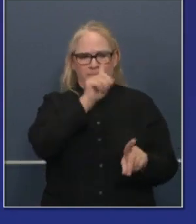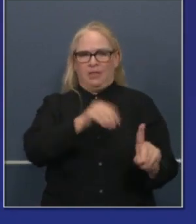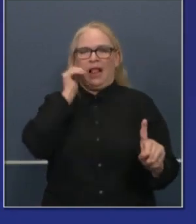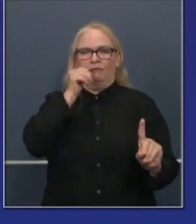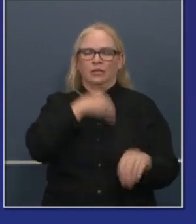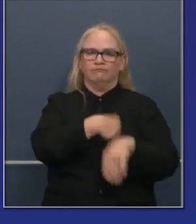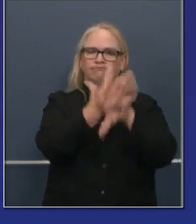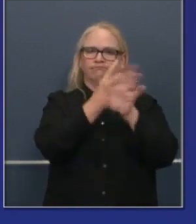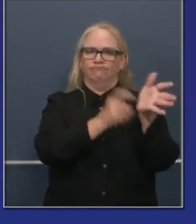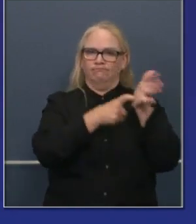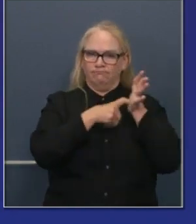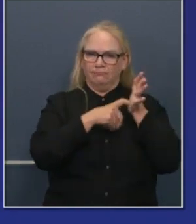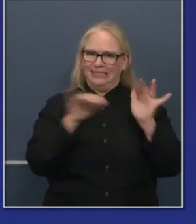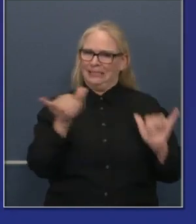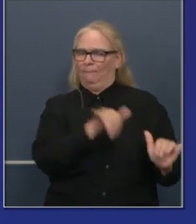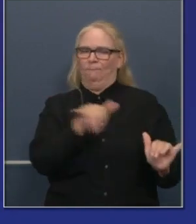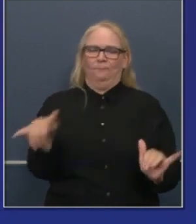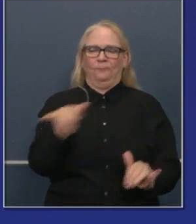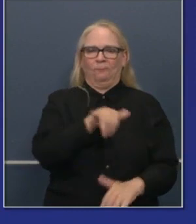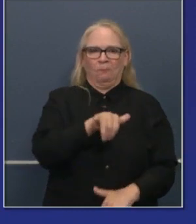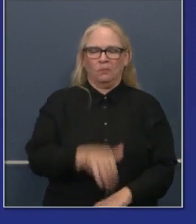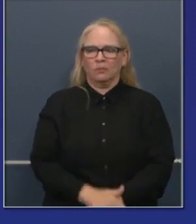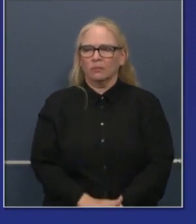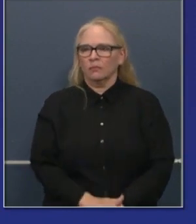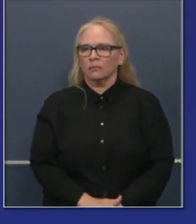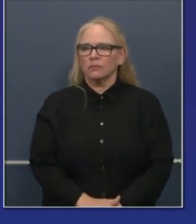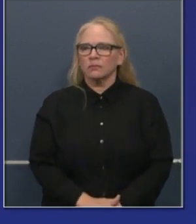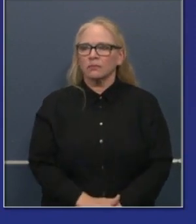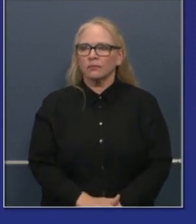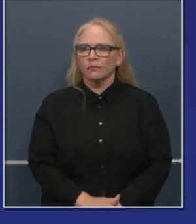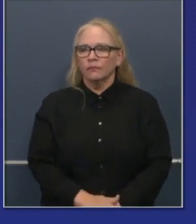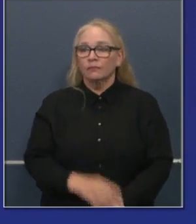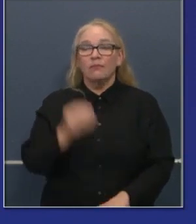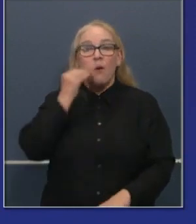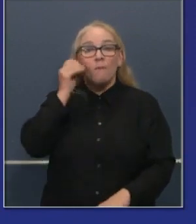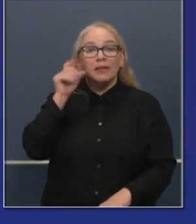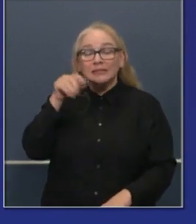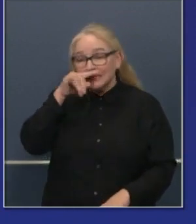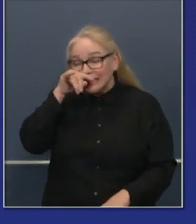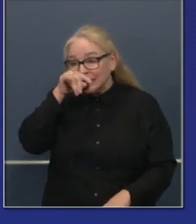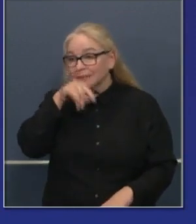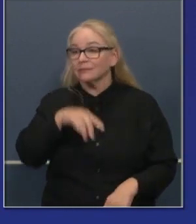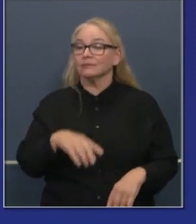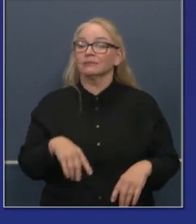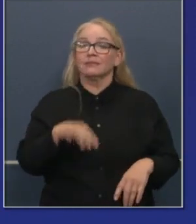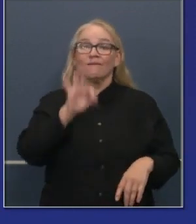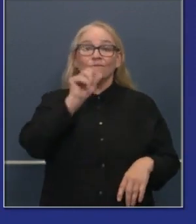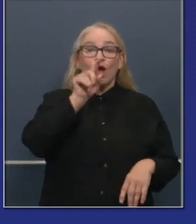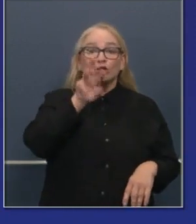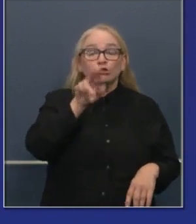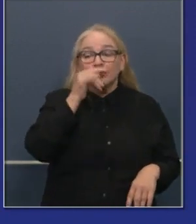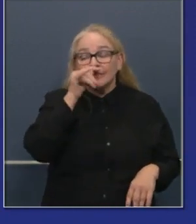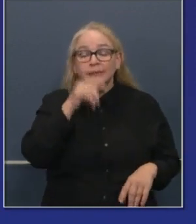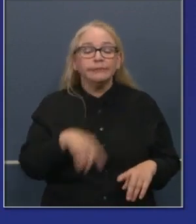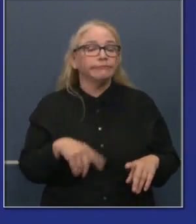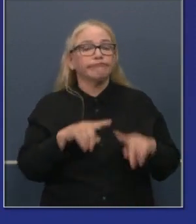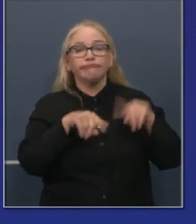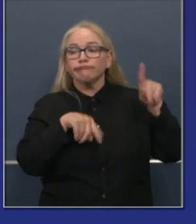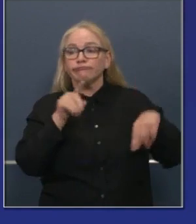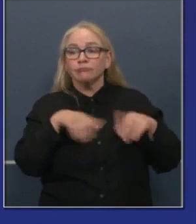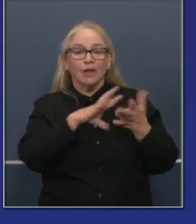are foster care, kids that are in the system, kids with English as second language, and those with learning disabilities,